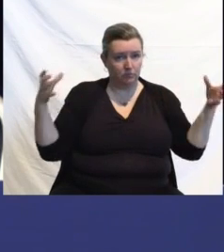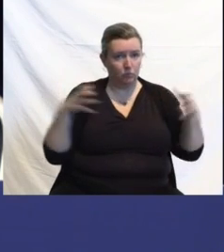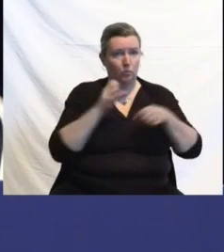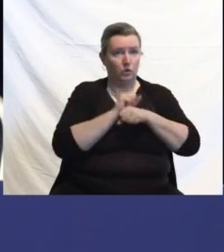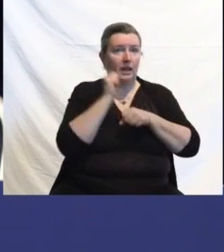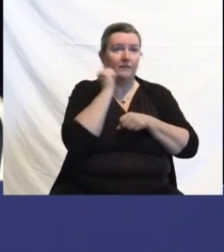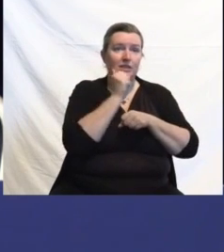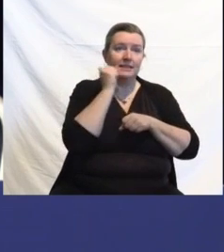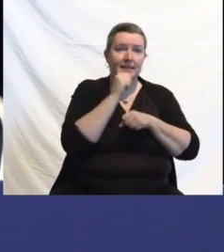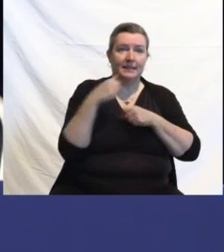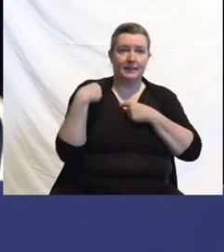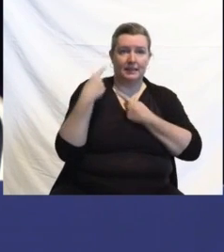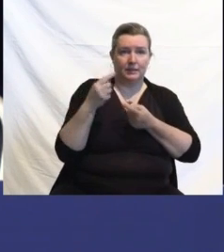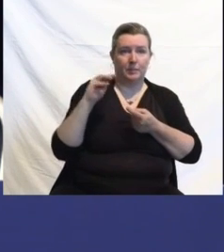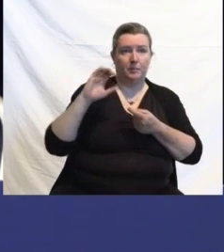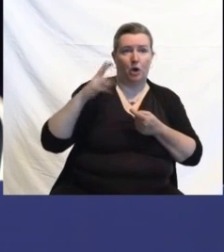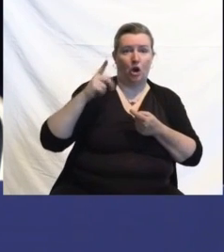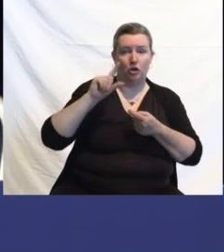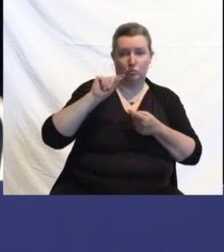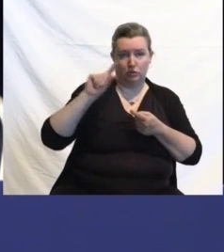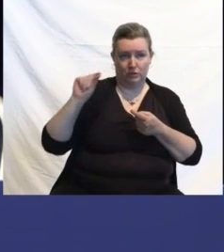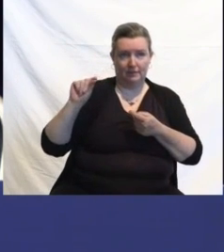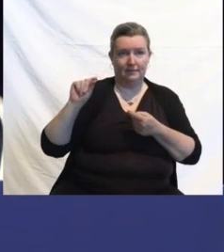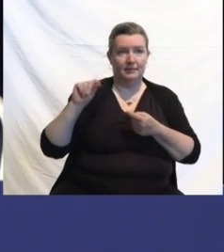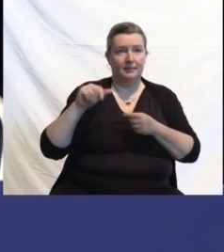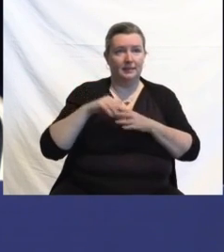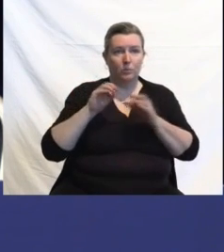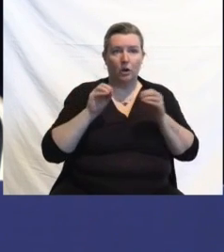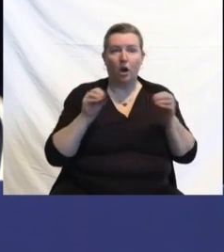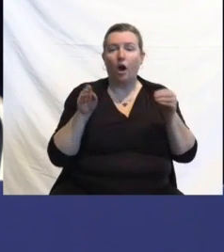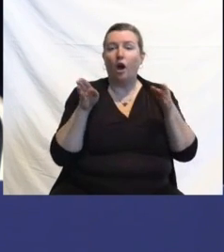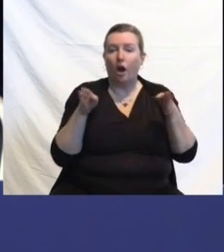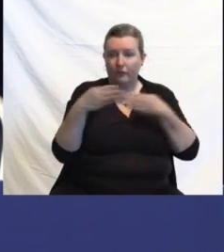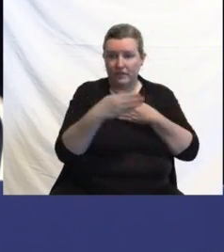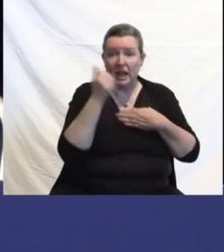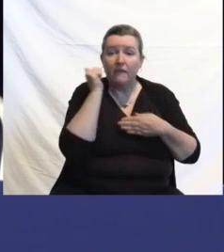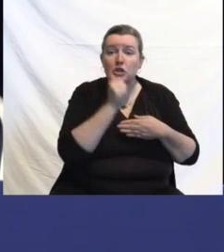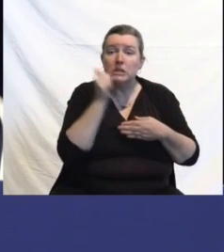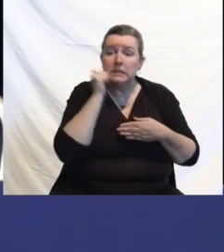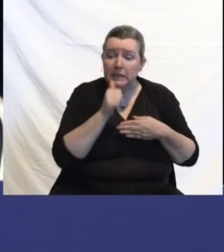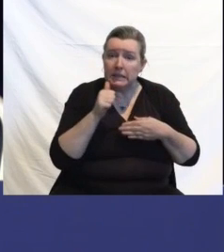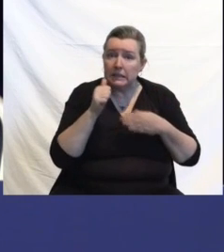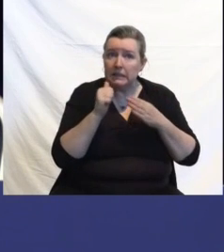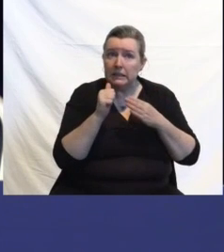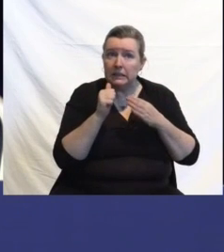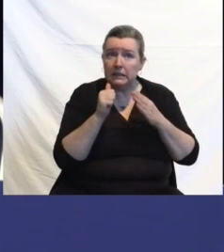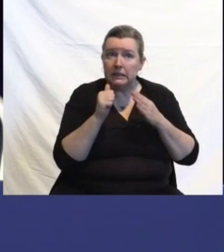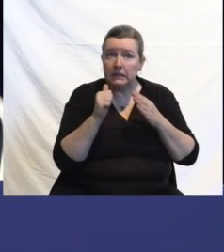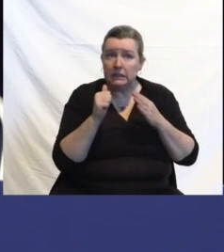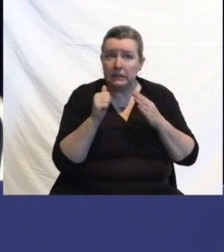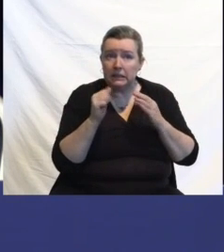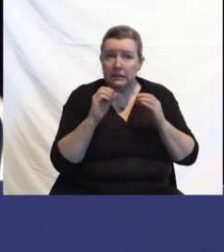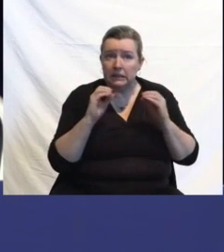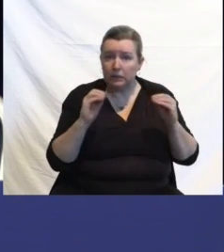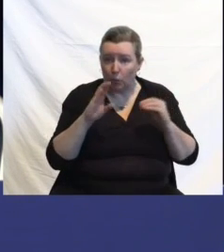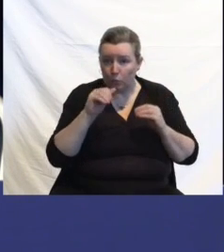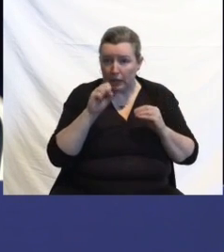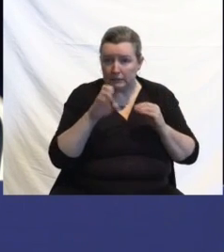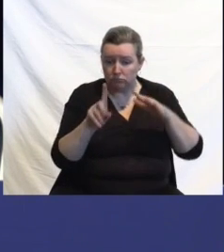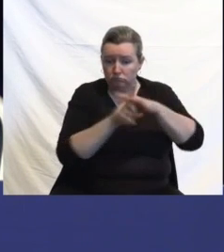4th, 2020, we have been in the office every single day and we have had no cases of